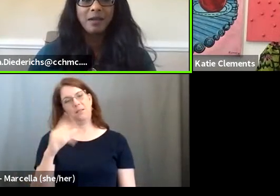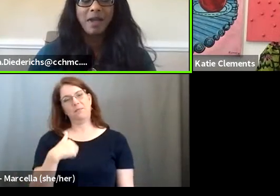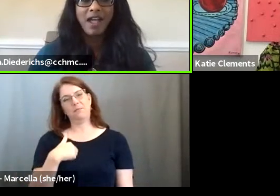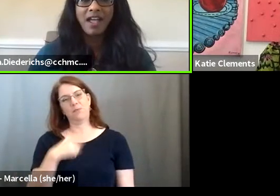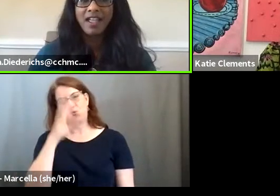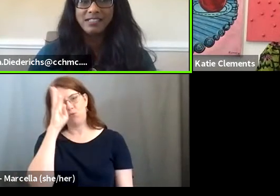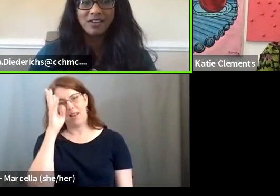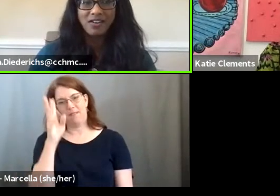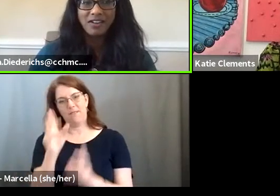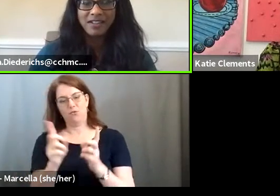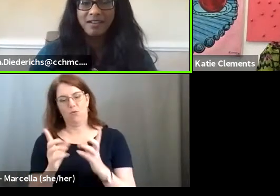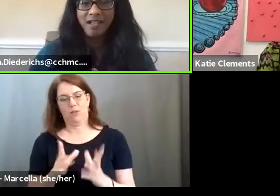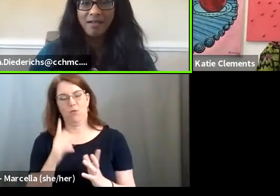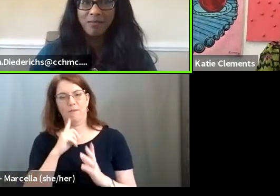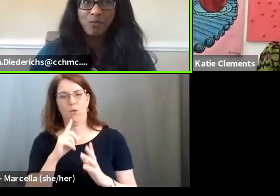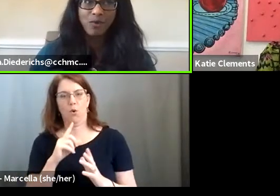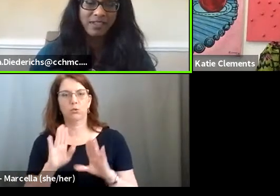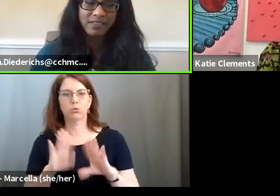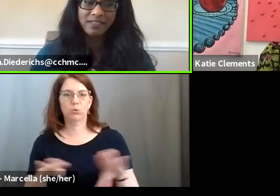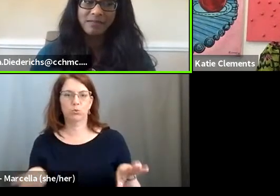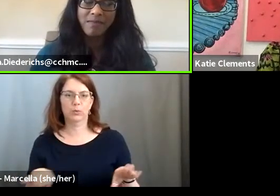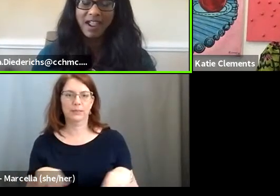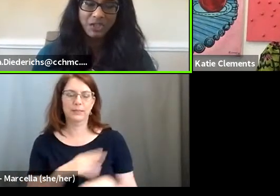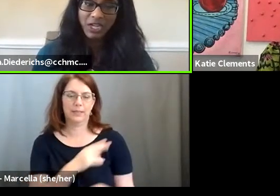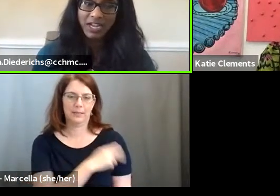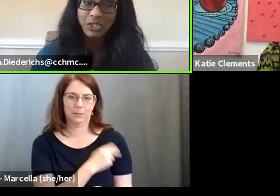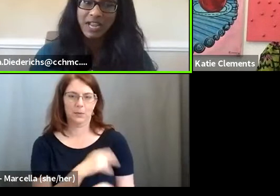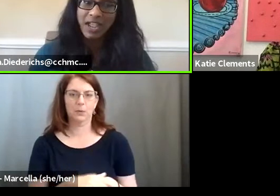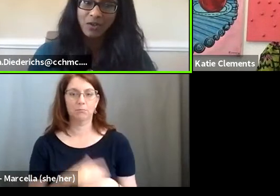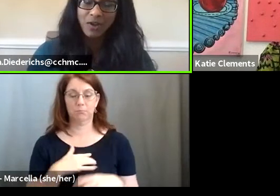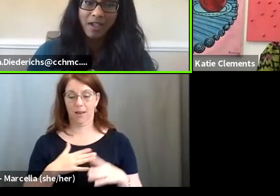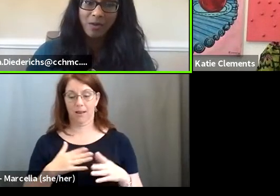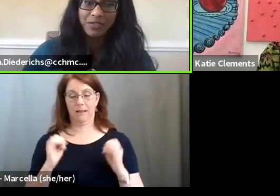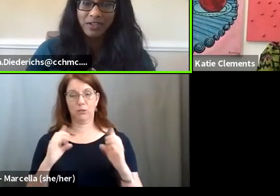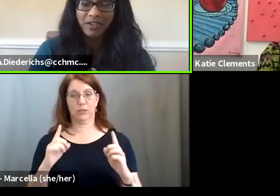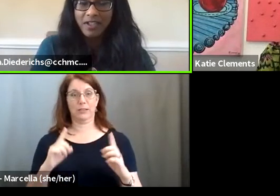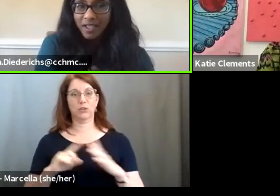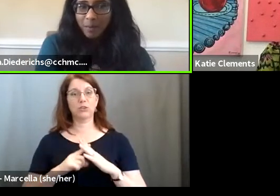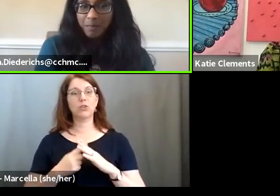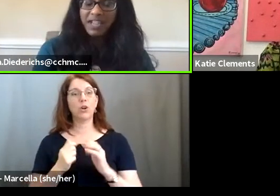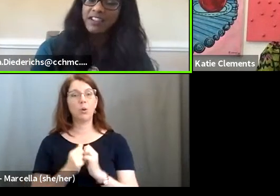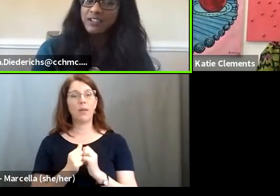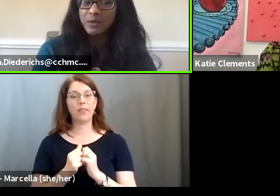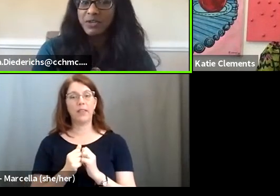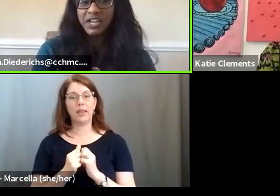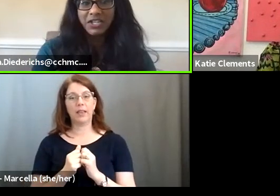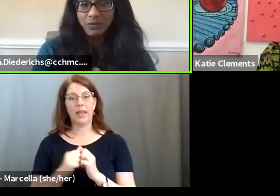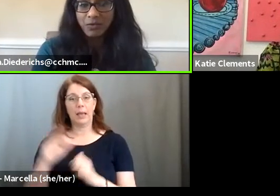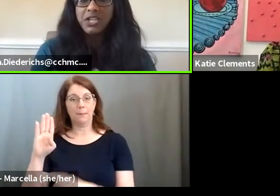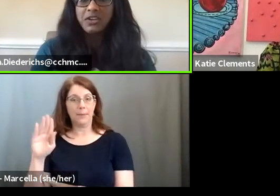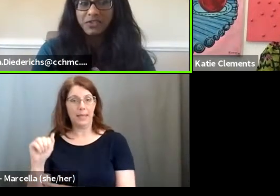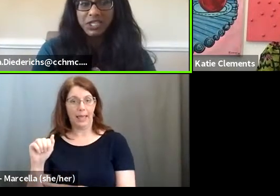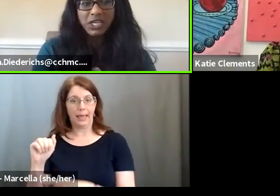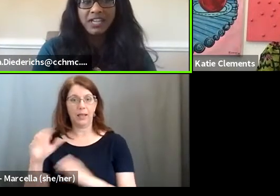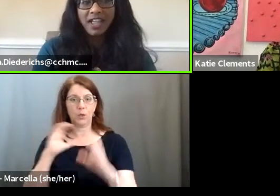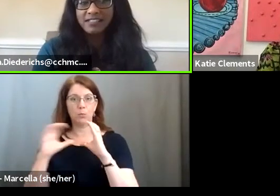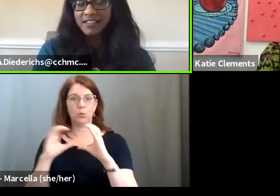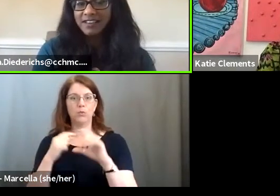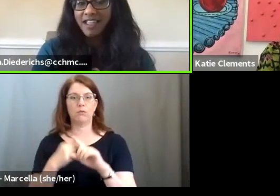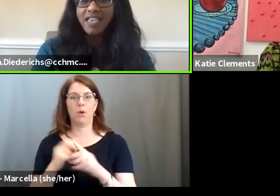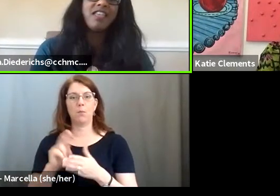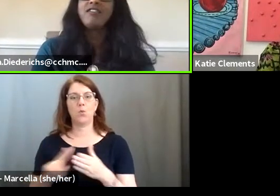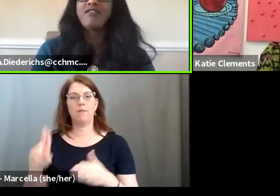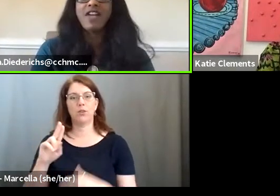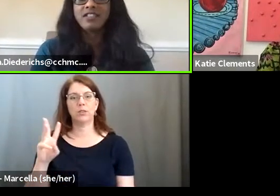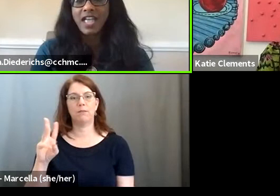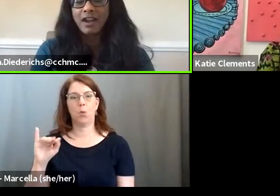And I started with my education out with a BA in communication from the University of Wisconsin,